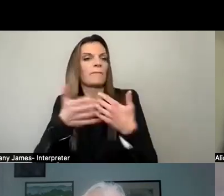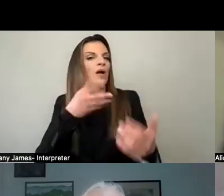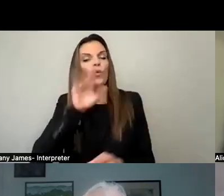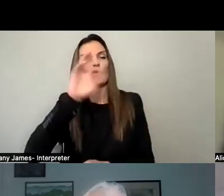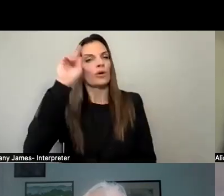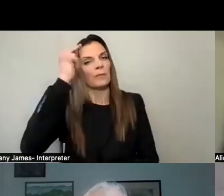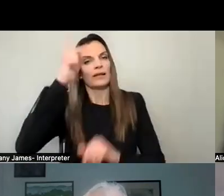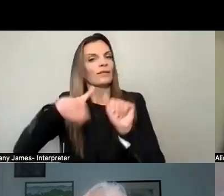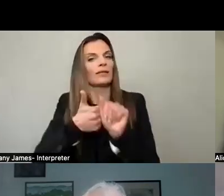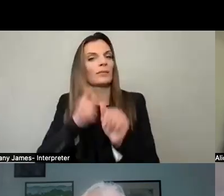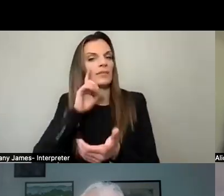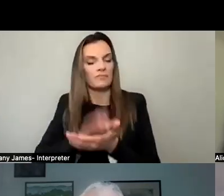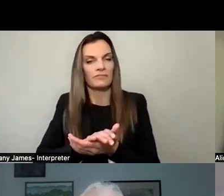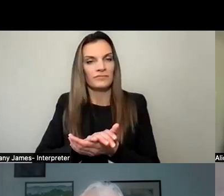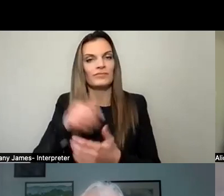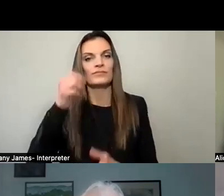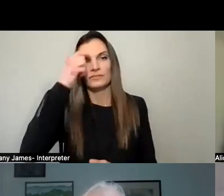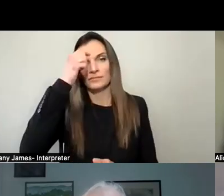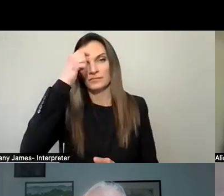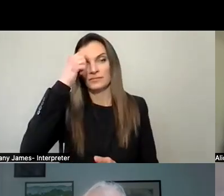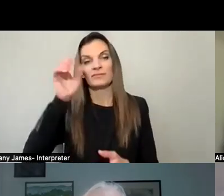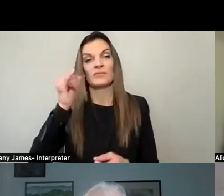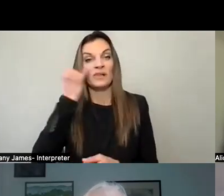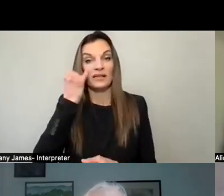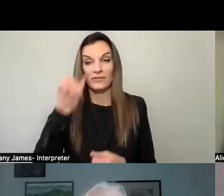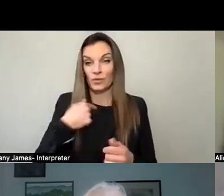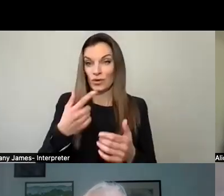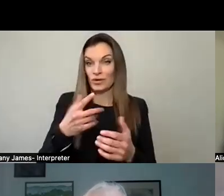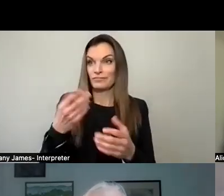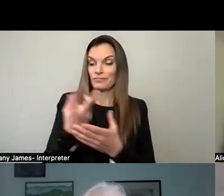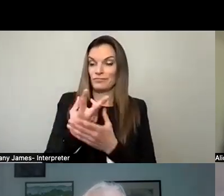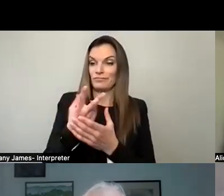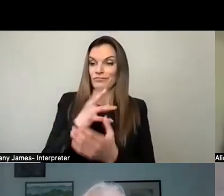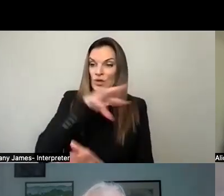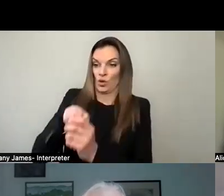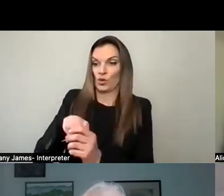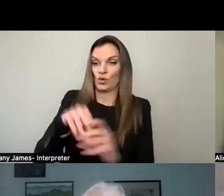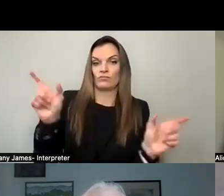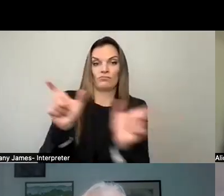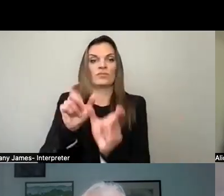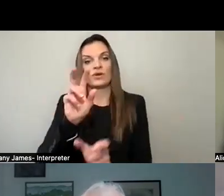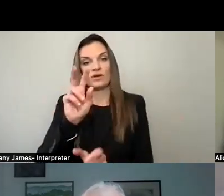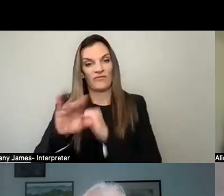And I think that would all get lost in a fall election.